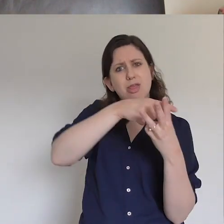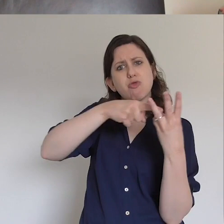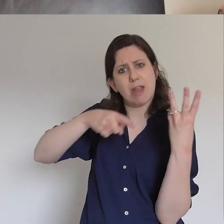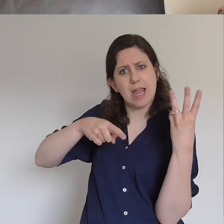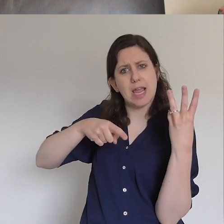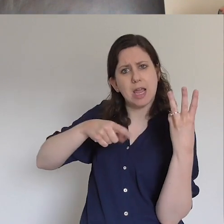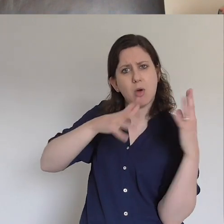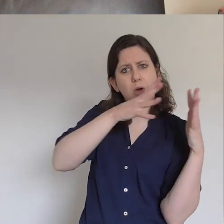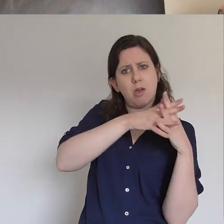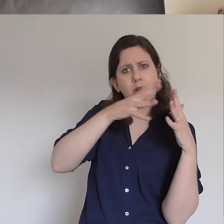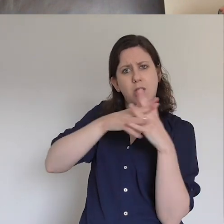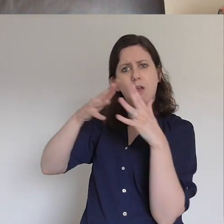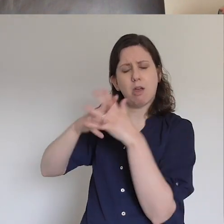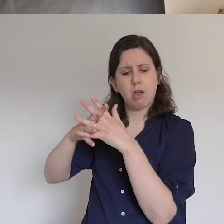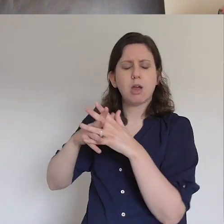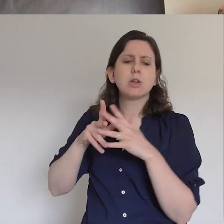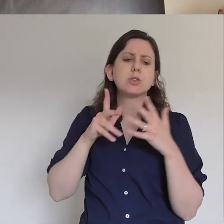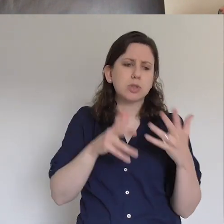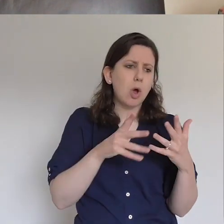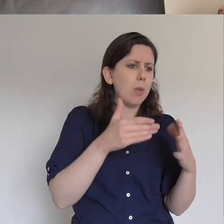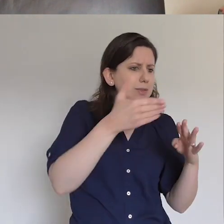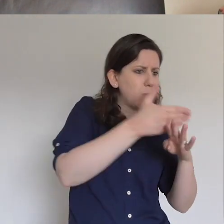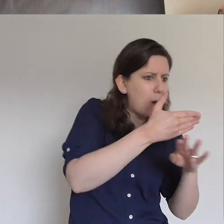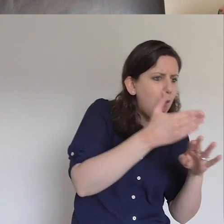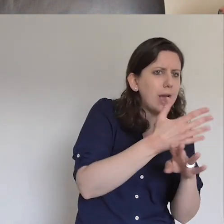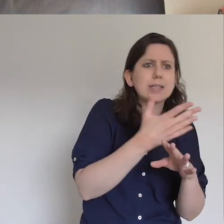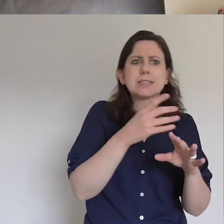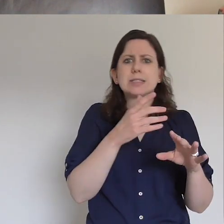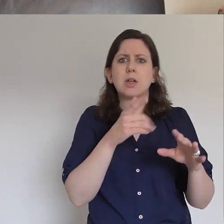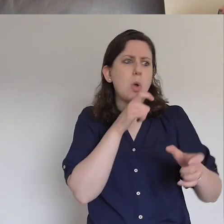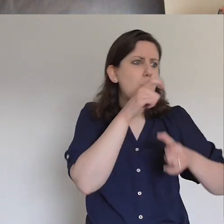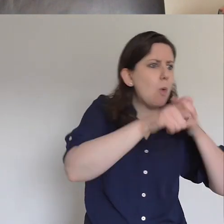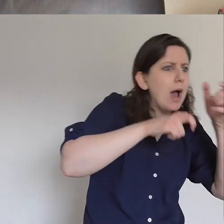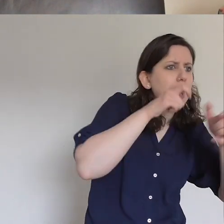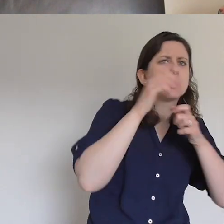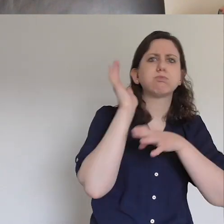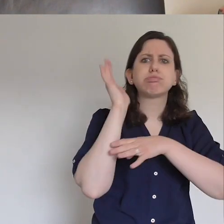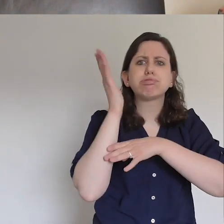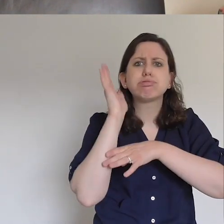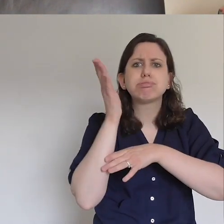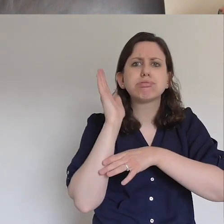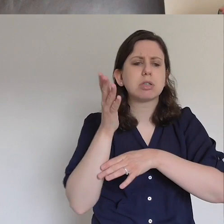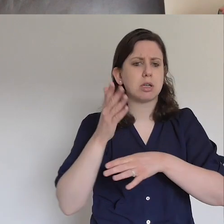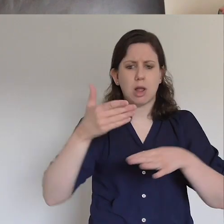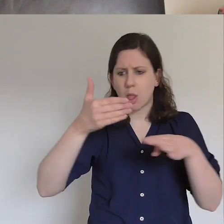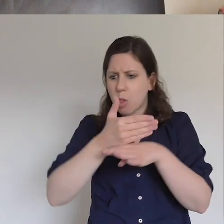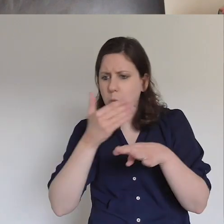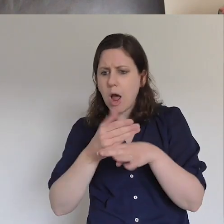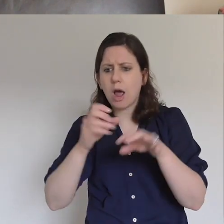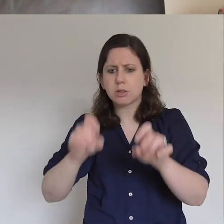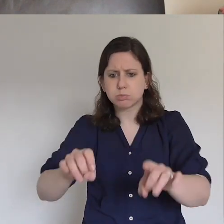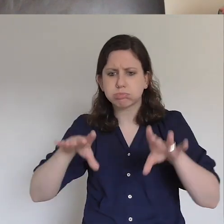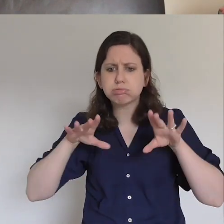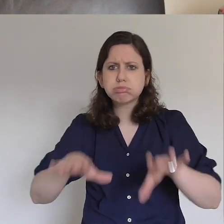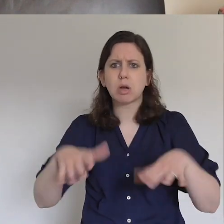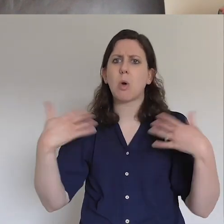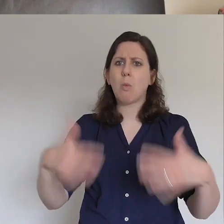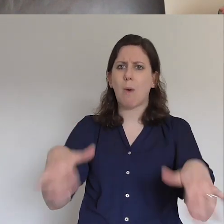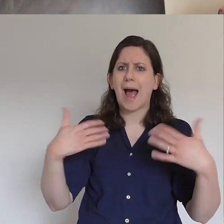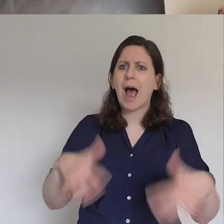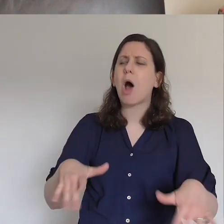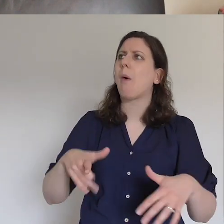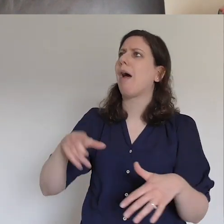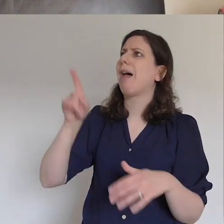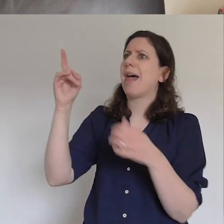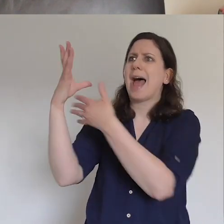but then we see this, these signs and these wonders that are just incredible and, you know, an angel leading them